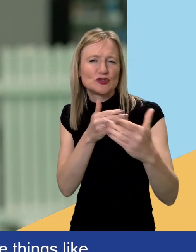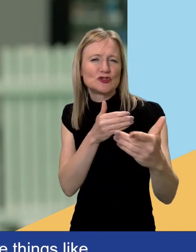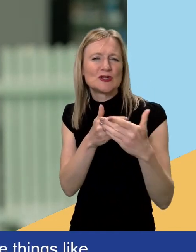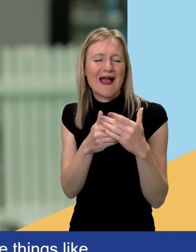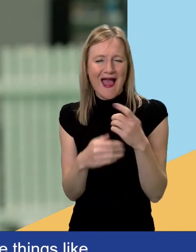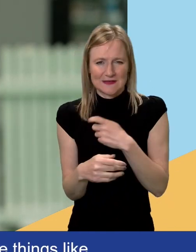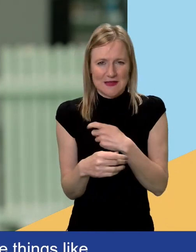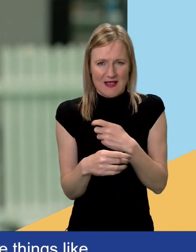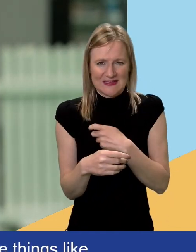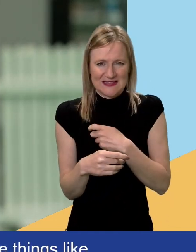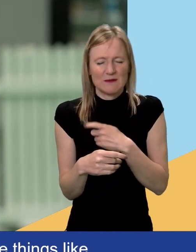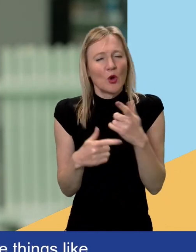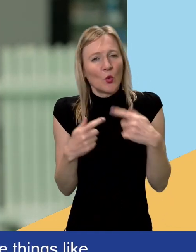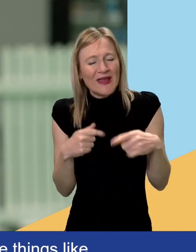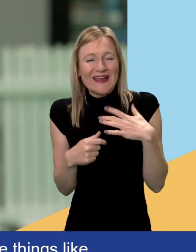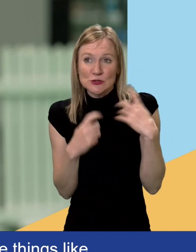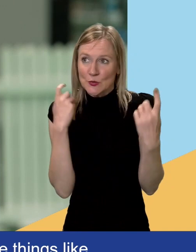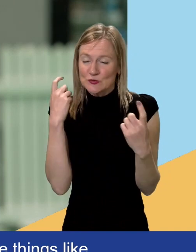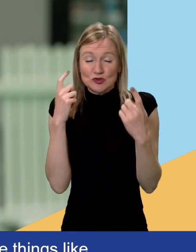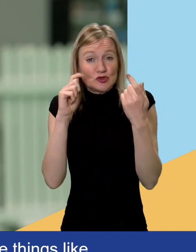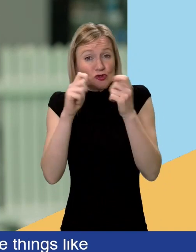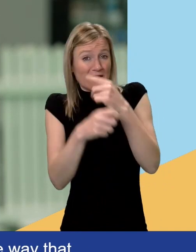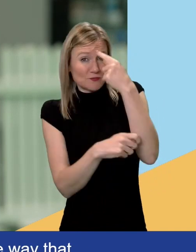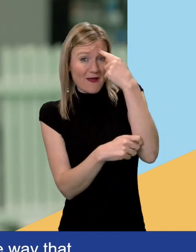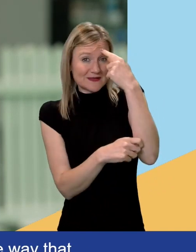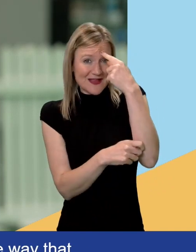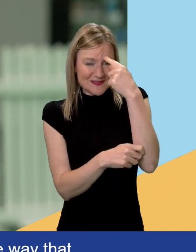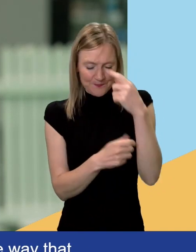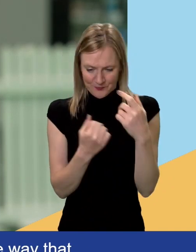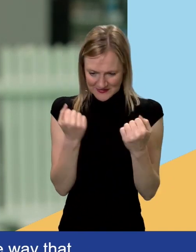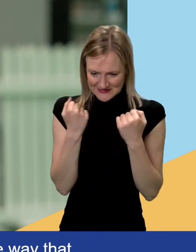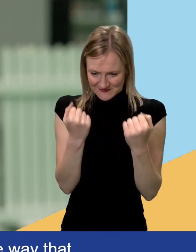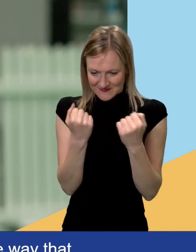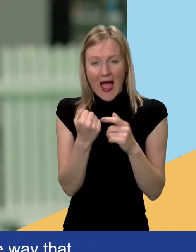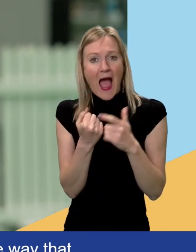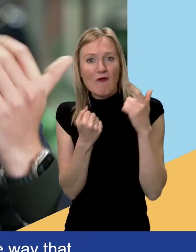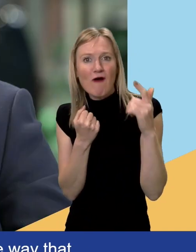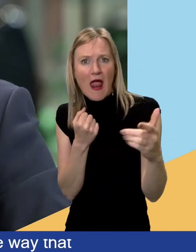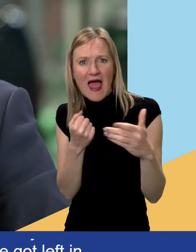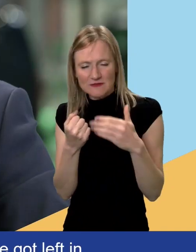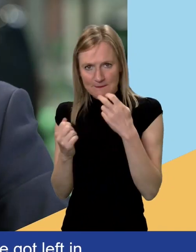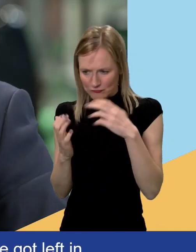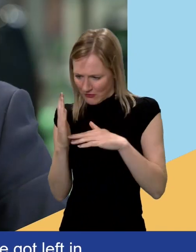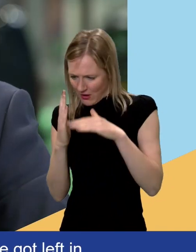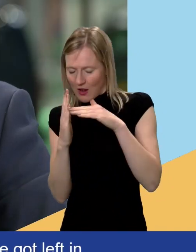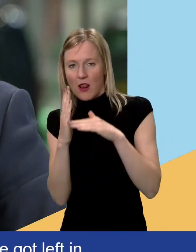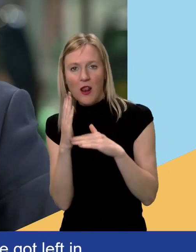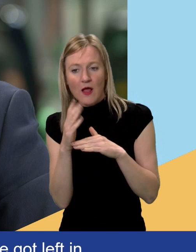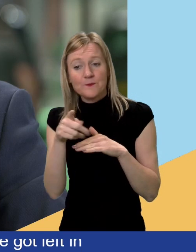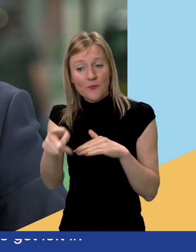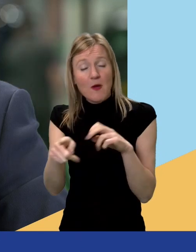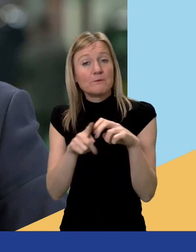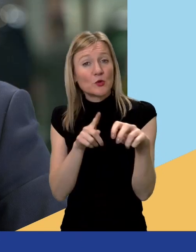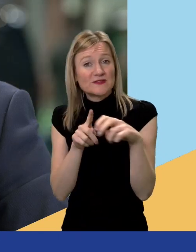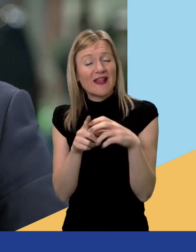that we think about how many, how much distance we've got left in our vehicles. But I mean, John, I know Motobility, they're pushing hard for